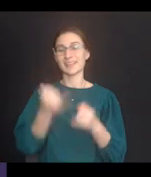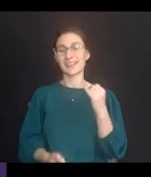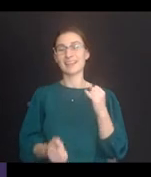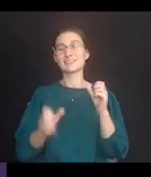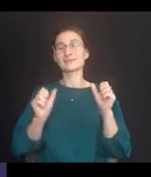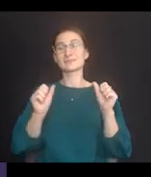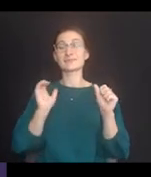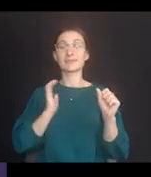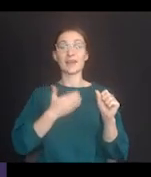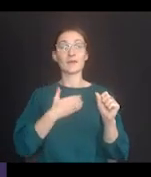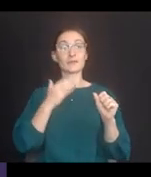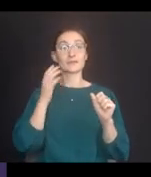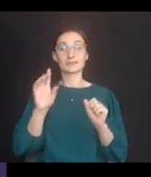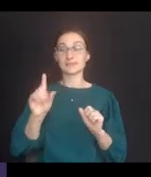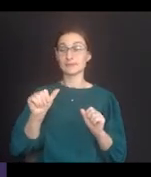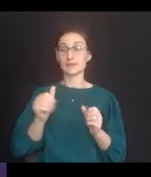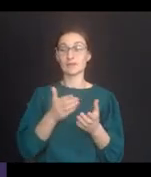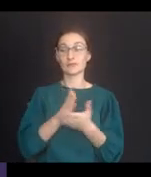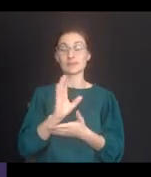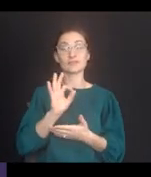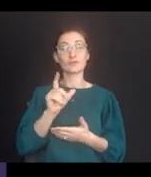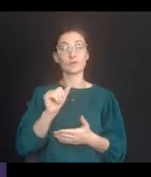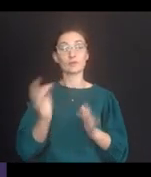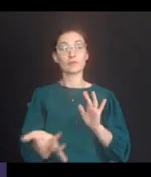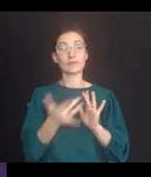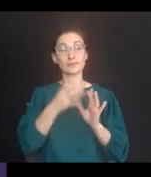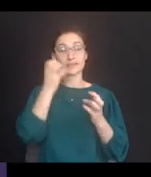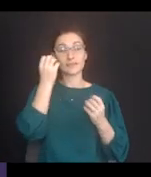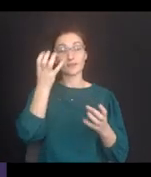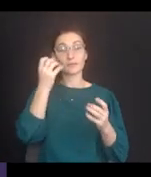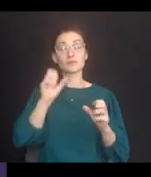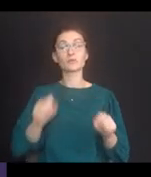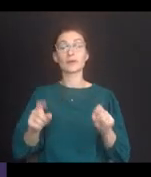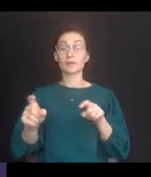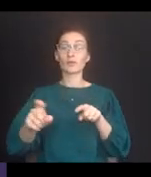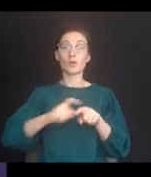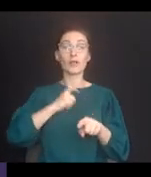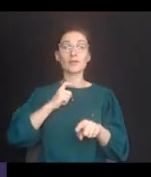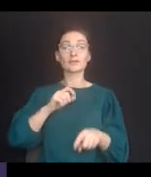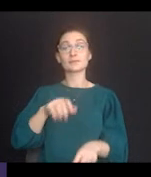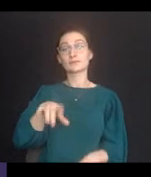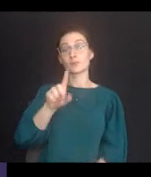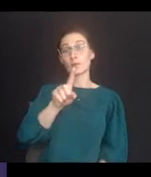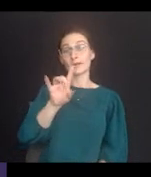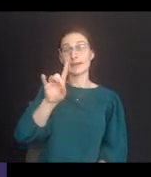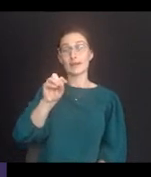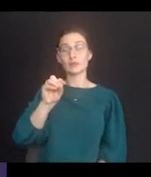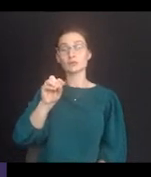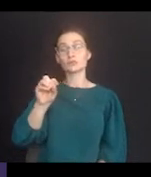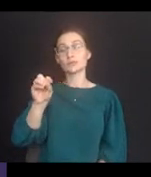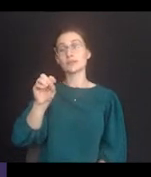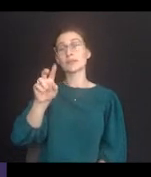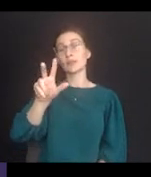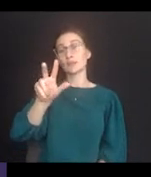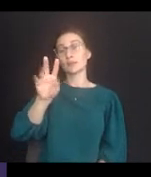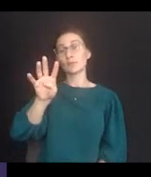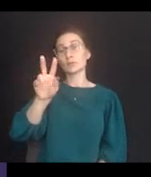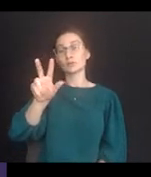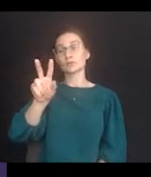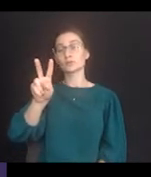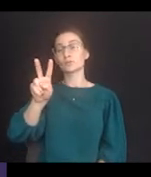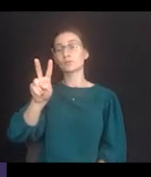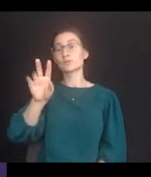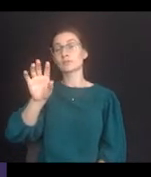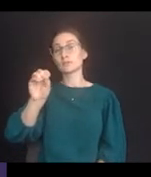Last but not least is Disability Rights Florida's contact information. You can call us toll free at 1-800-342